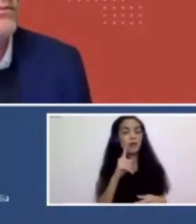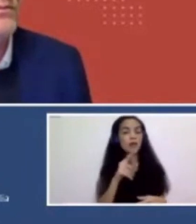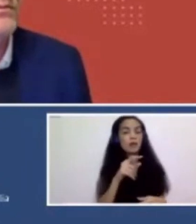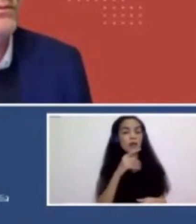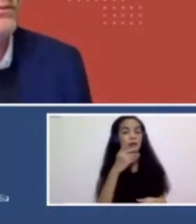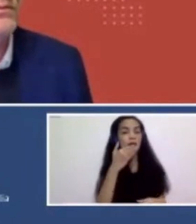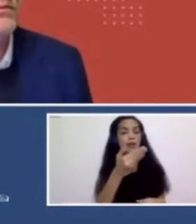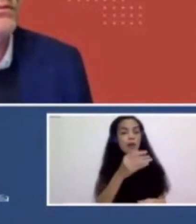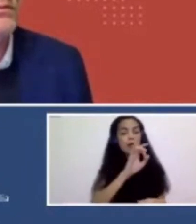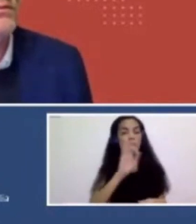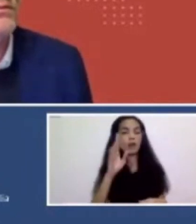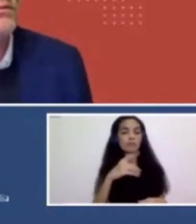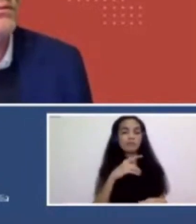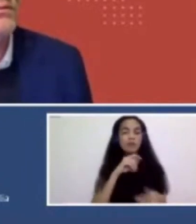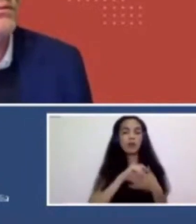to, uh,